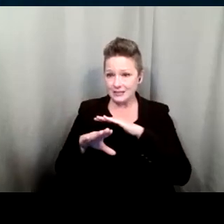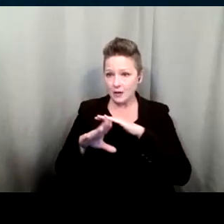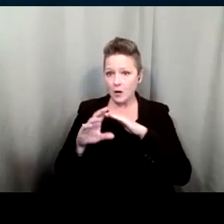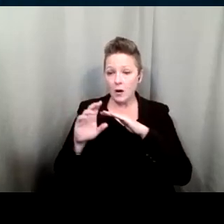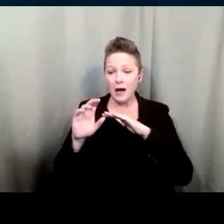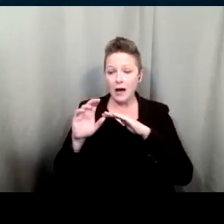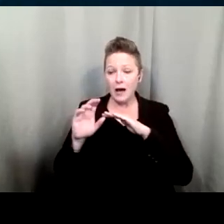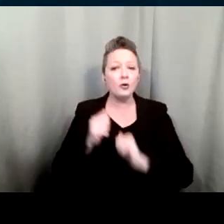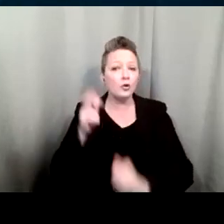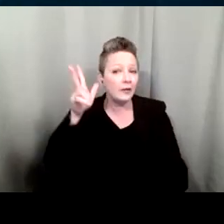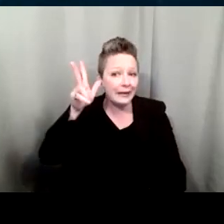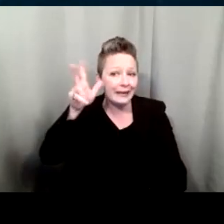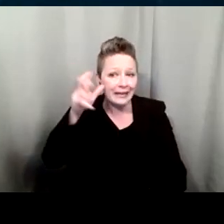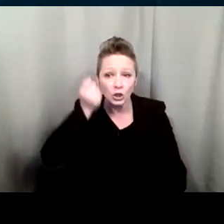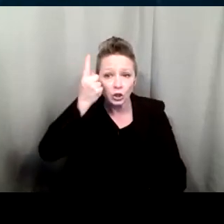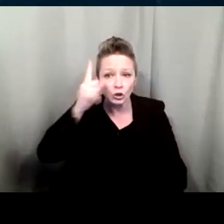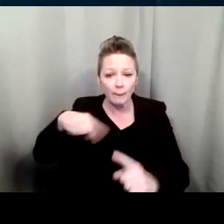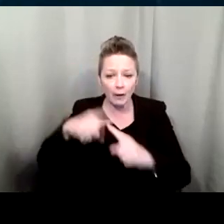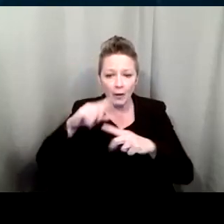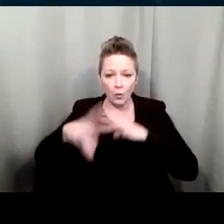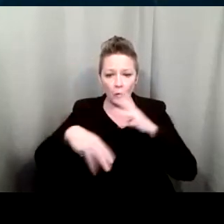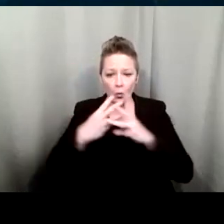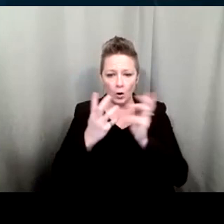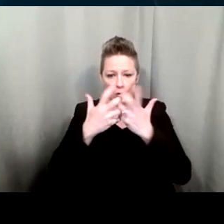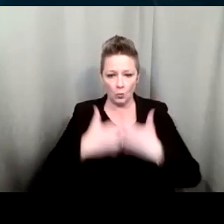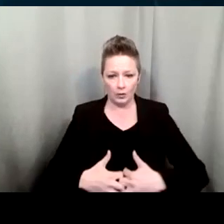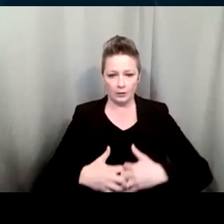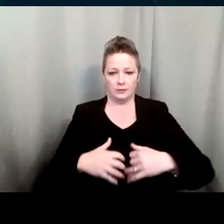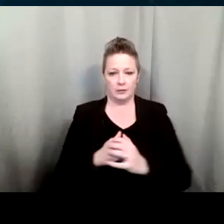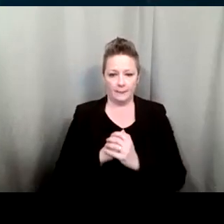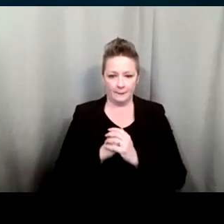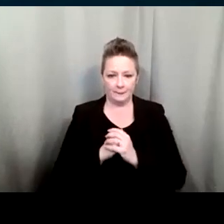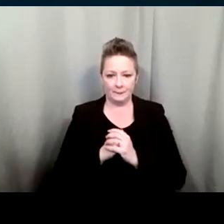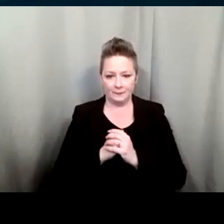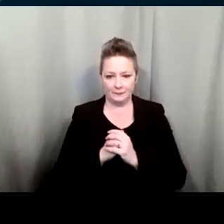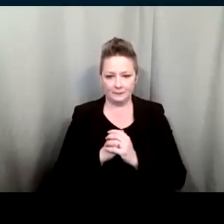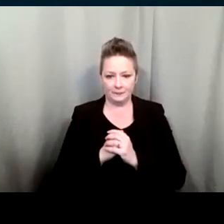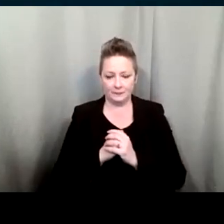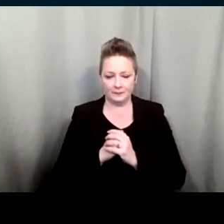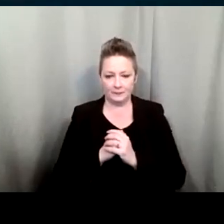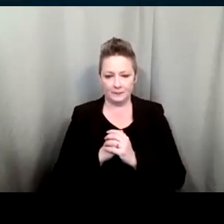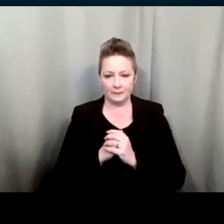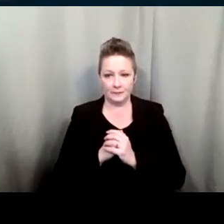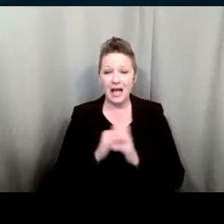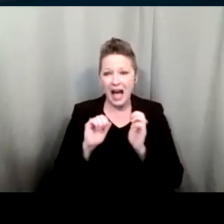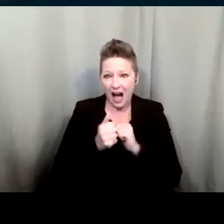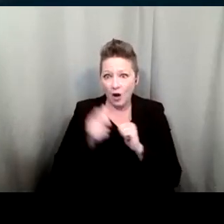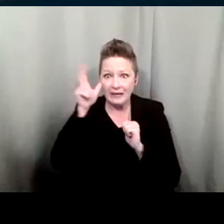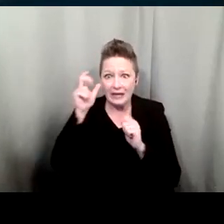about how the world works how do they hear about laws and rules how do they hear about covid